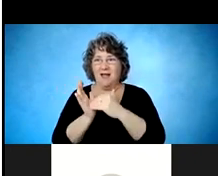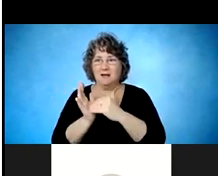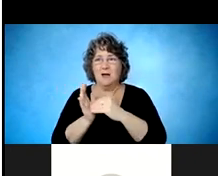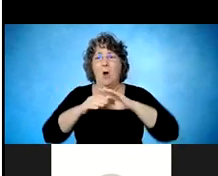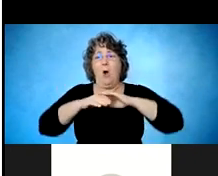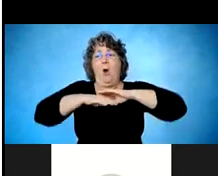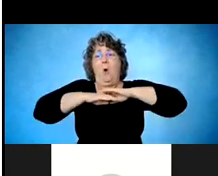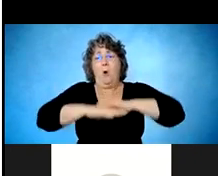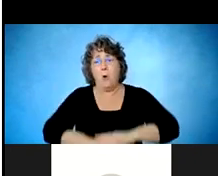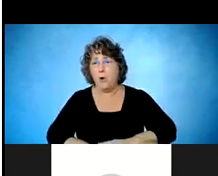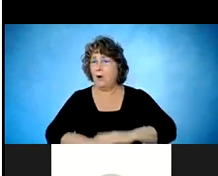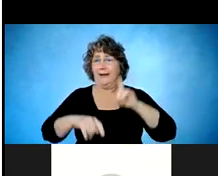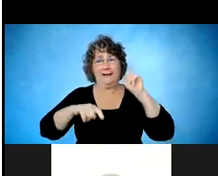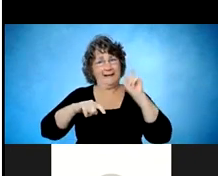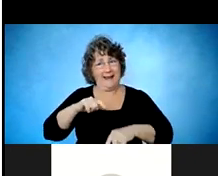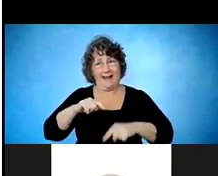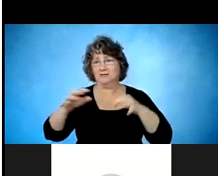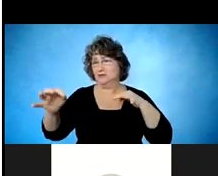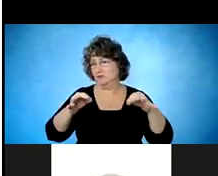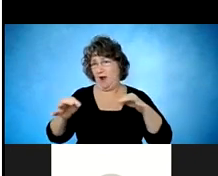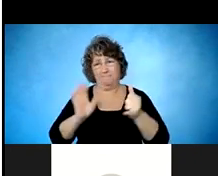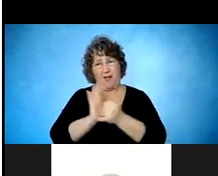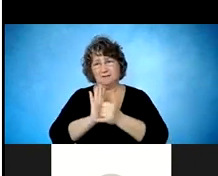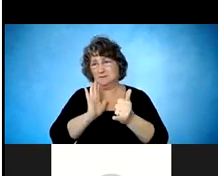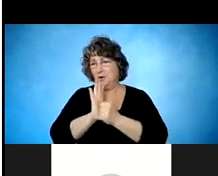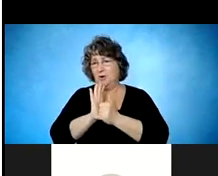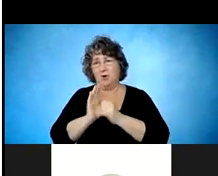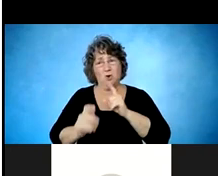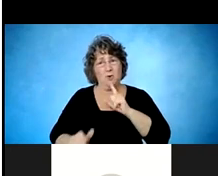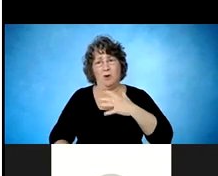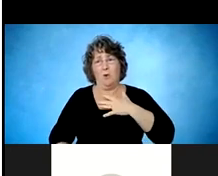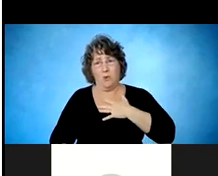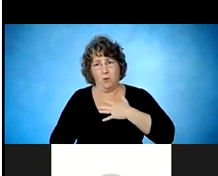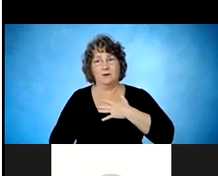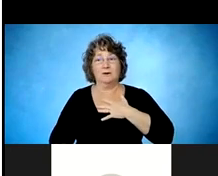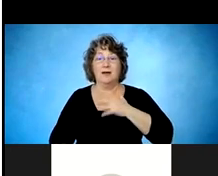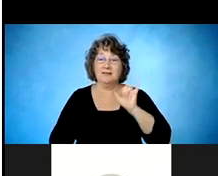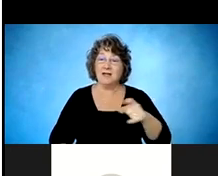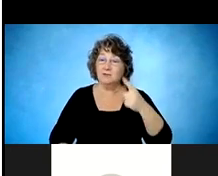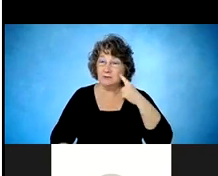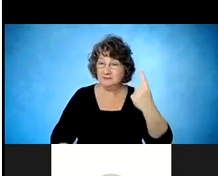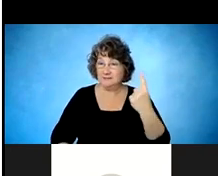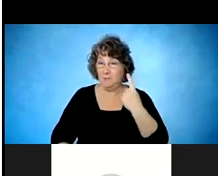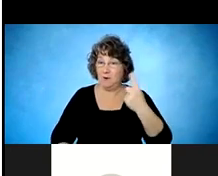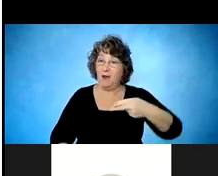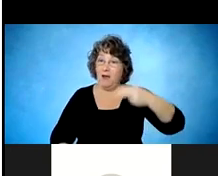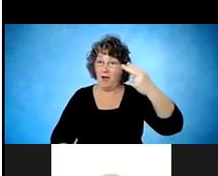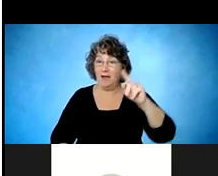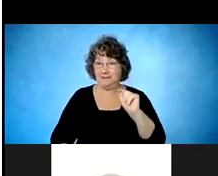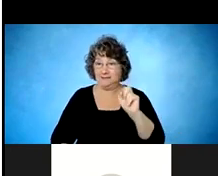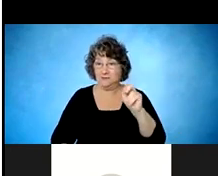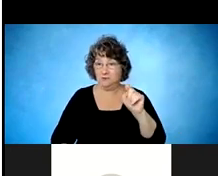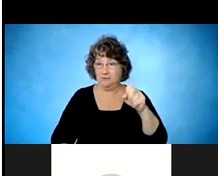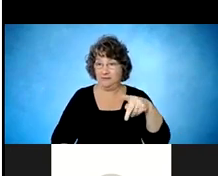put words to that. So anyway, so this is for somebody with high tetraplegia. As you start to get